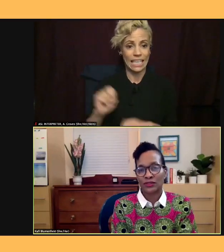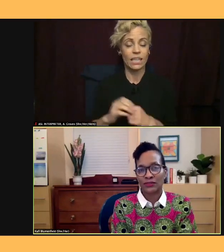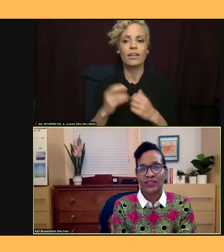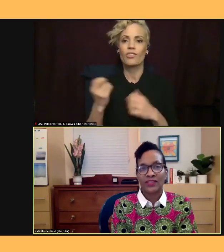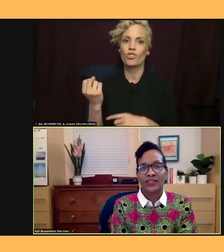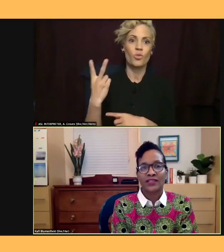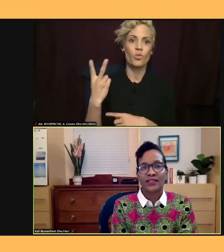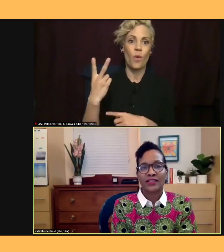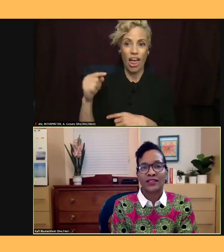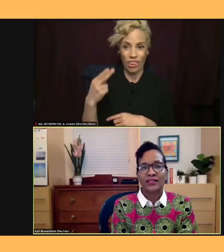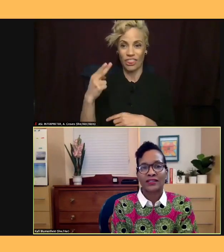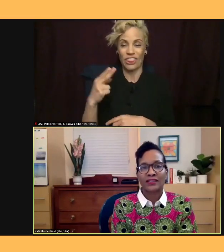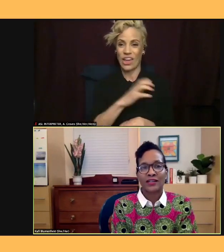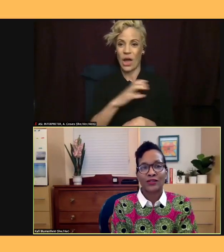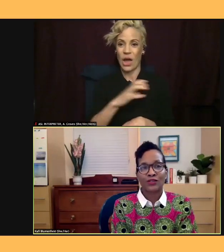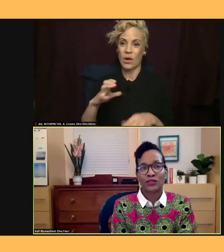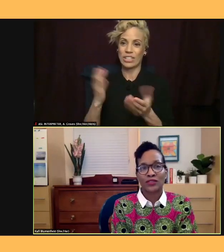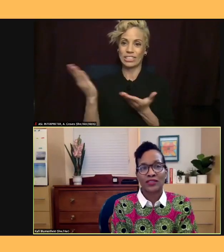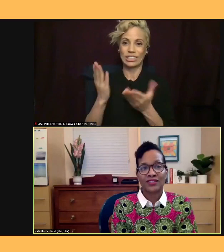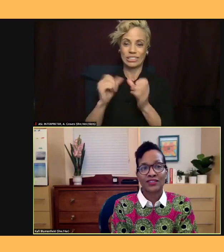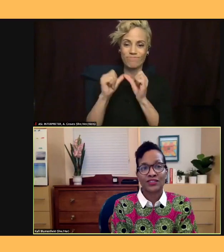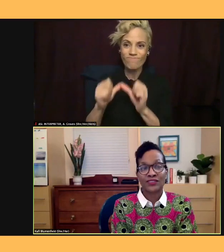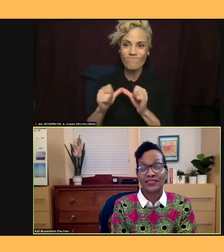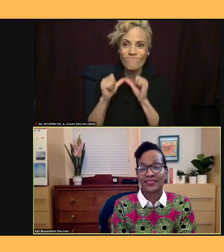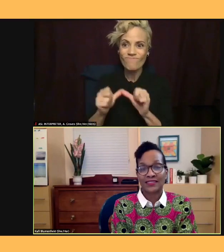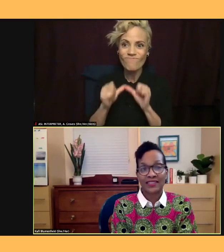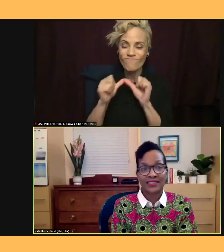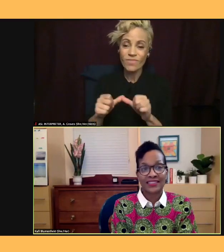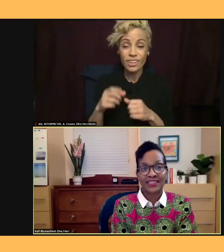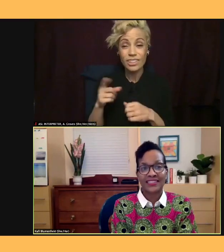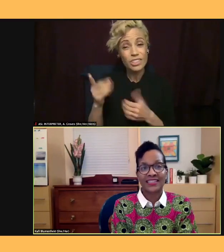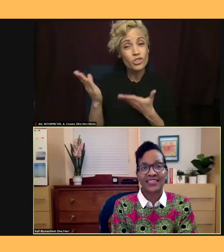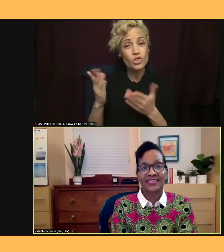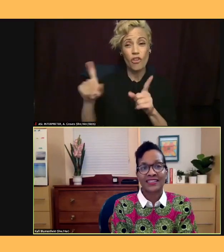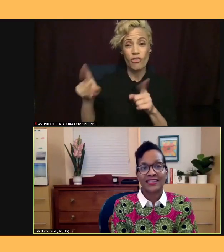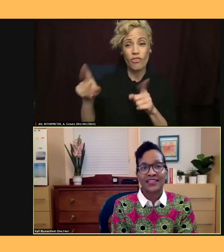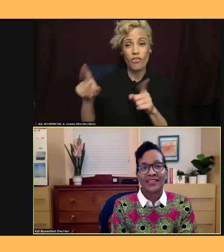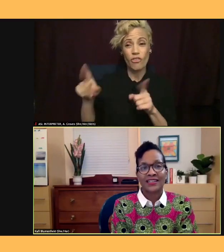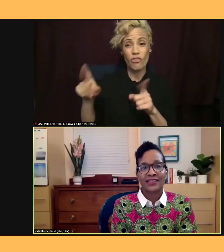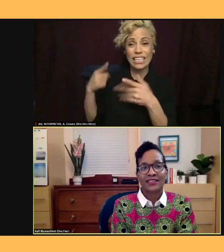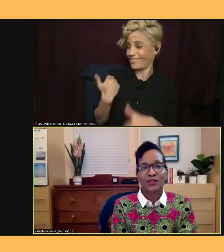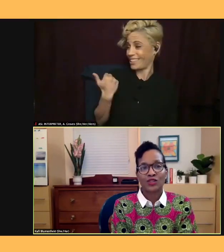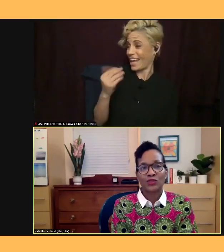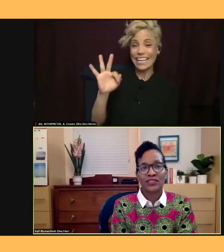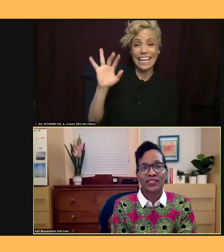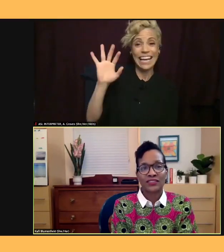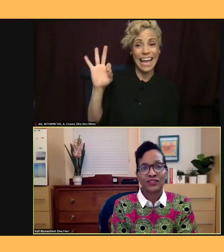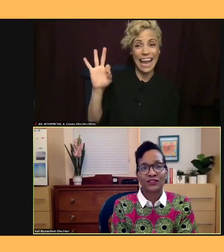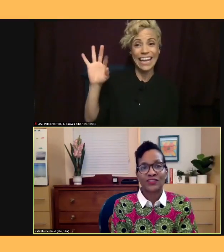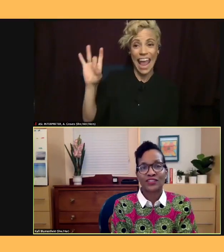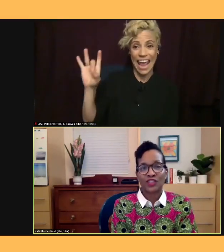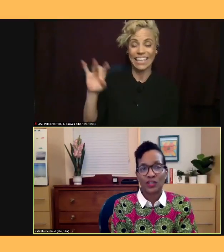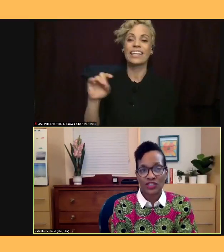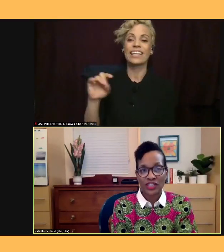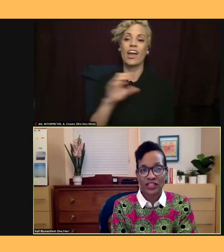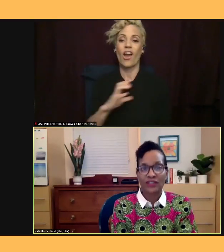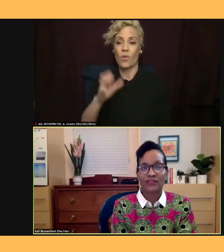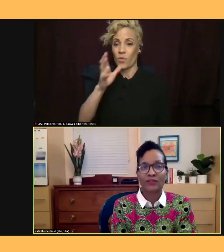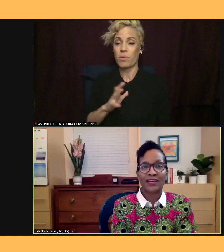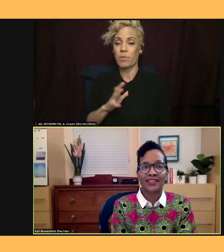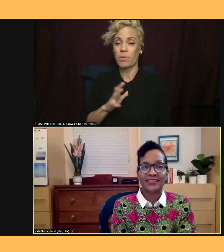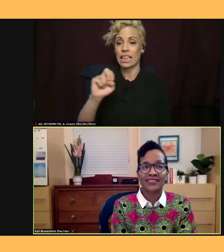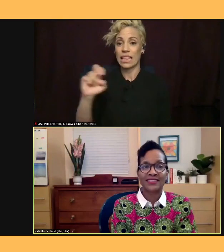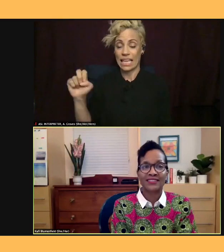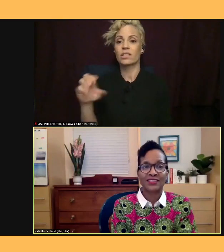The Congresswoman has served since 1998. Congress serves as co-chair of the Policy and